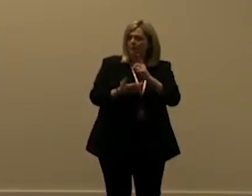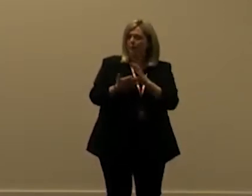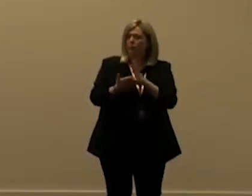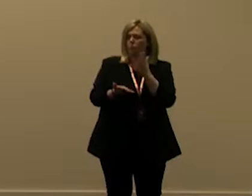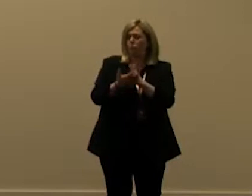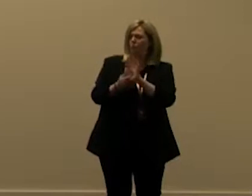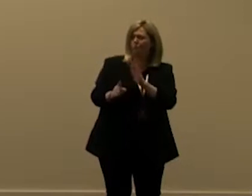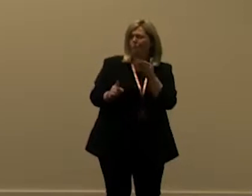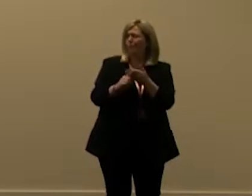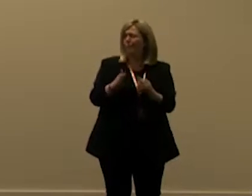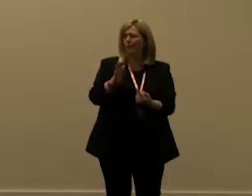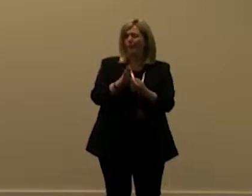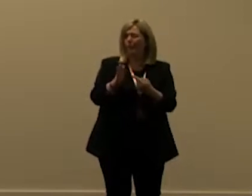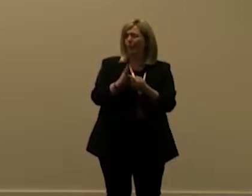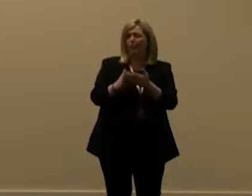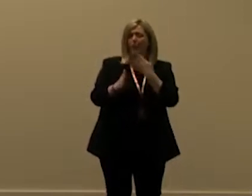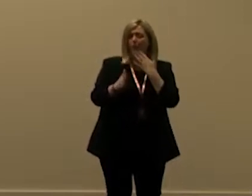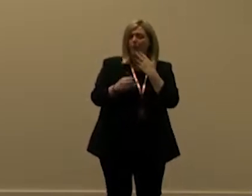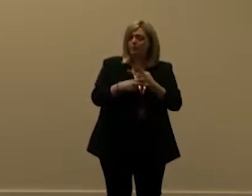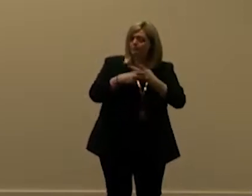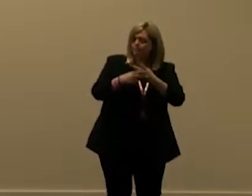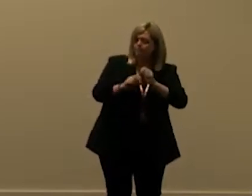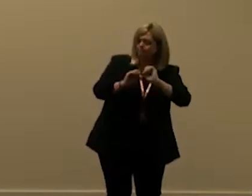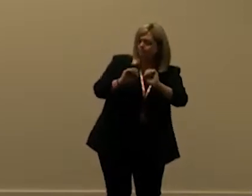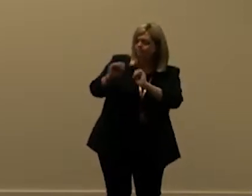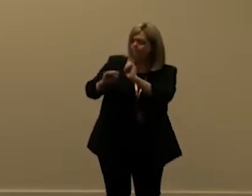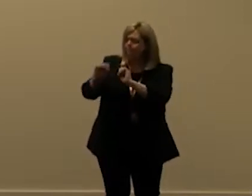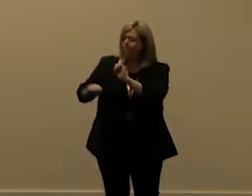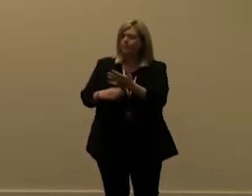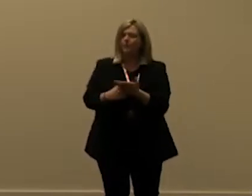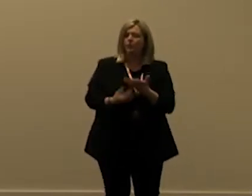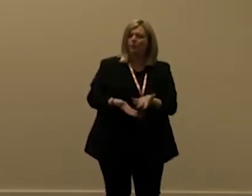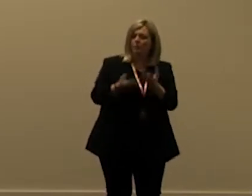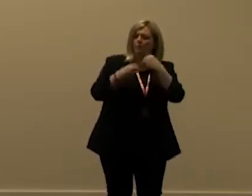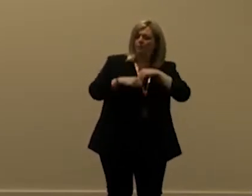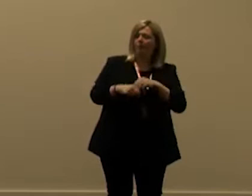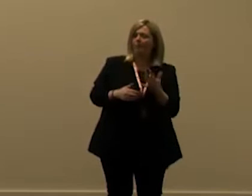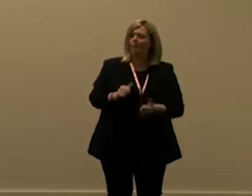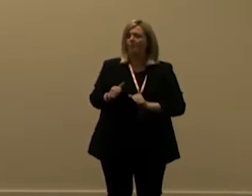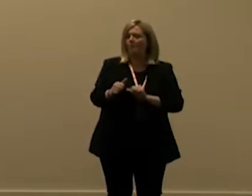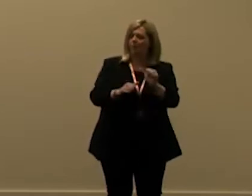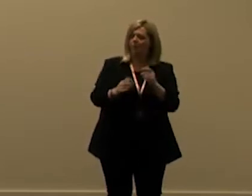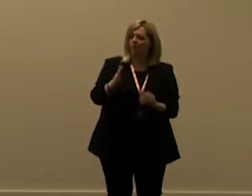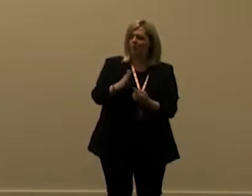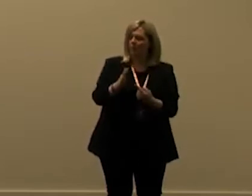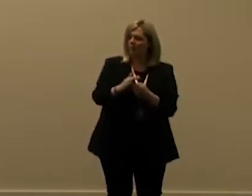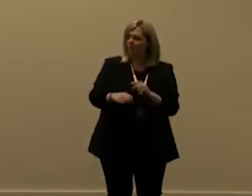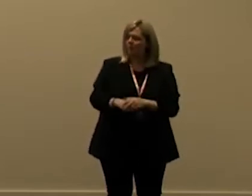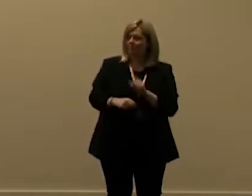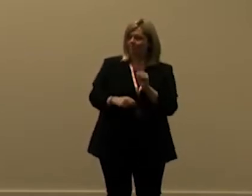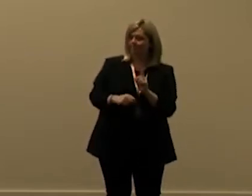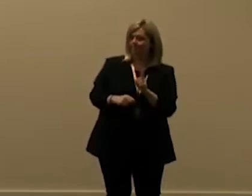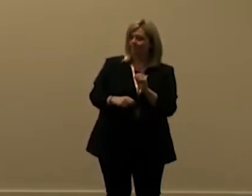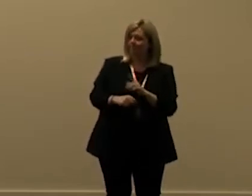how important these guys are please visit their booths and make sure that you they becoming their best friends uh because they are what what makes